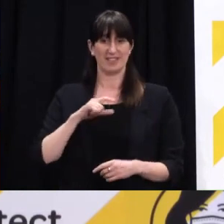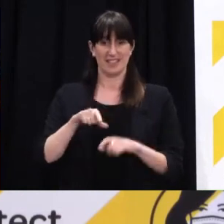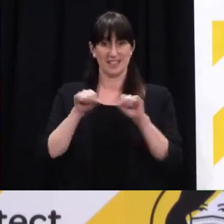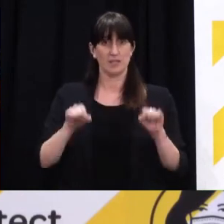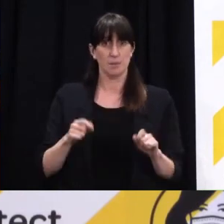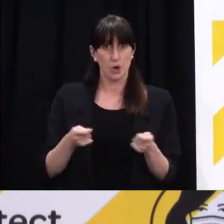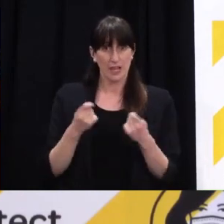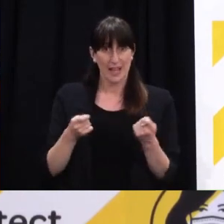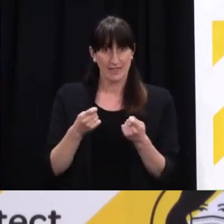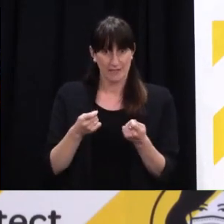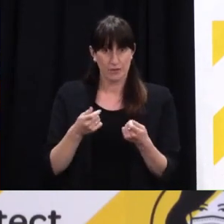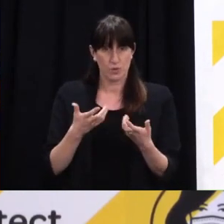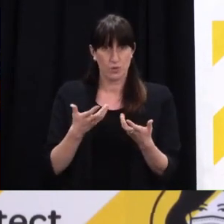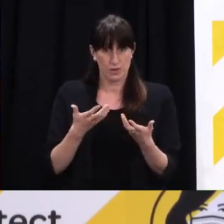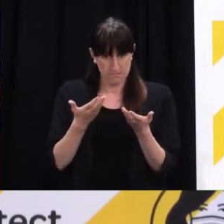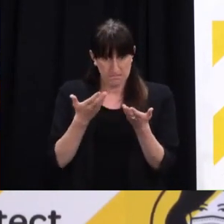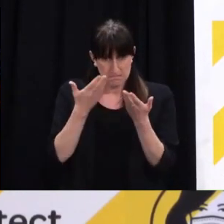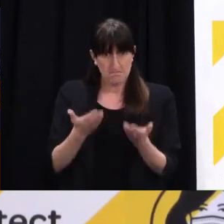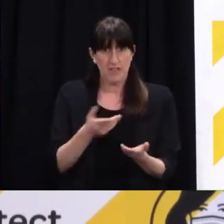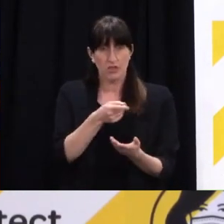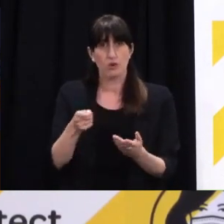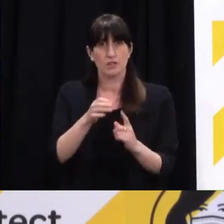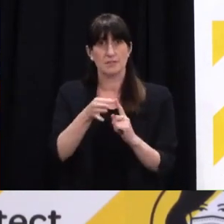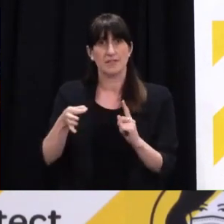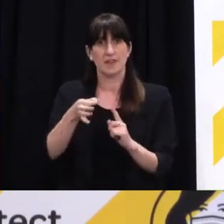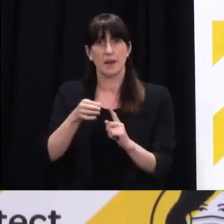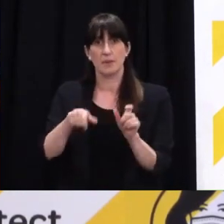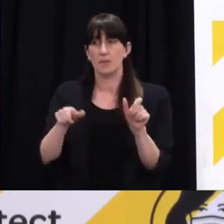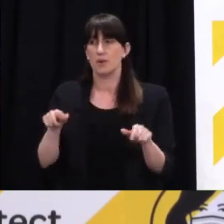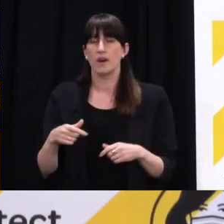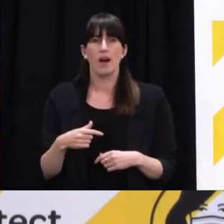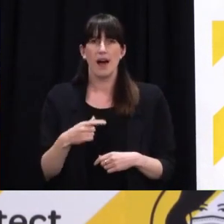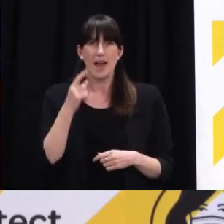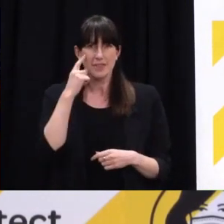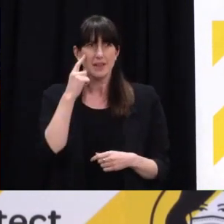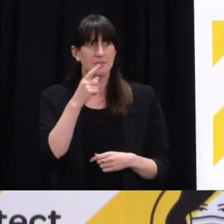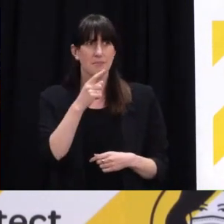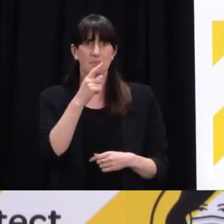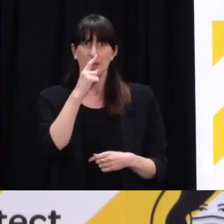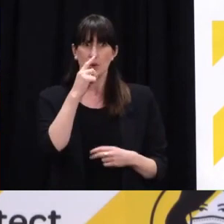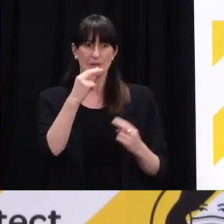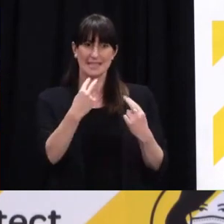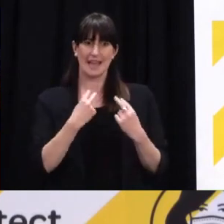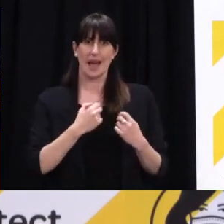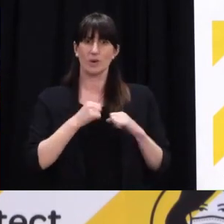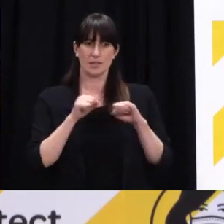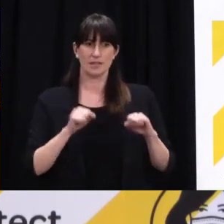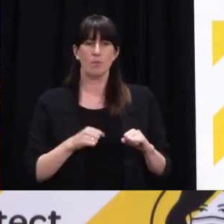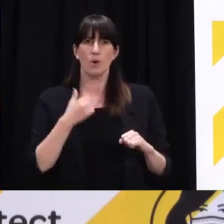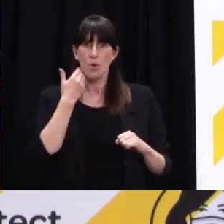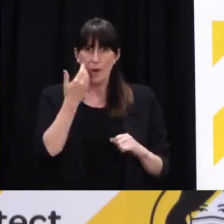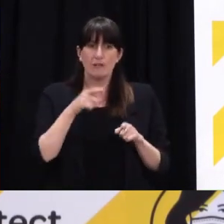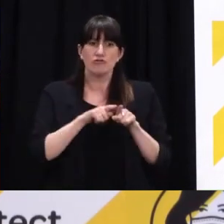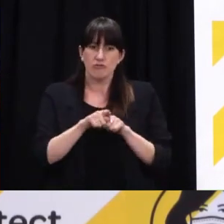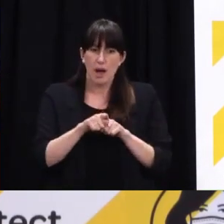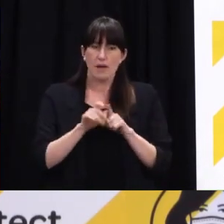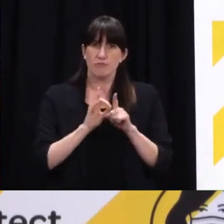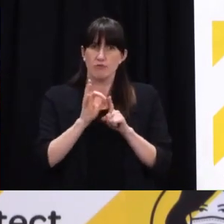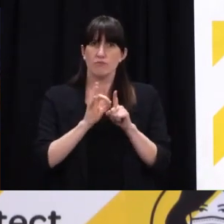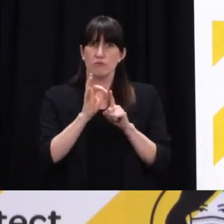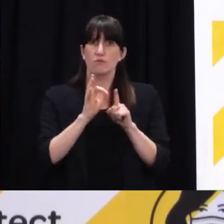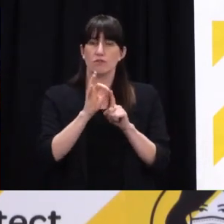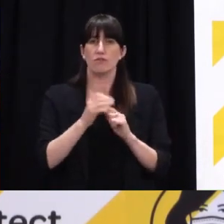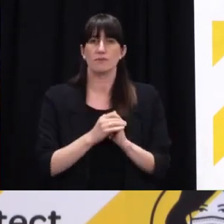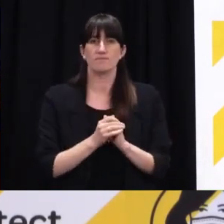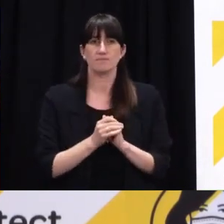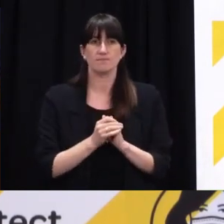working really hard and trying to constantly make improvements to the system. Even, for instance, working really hard with families before they go into